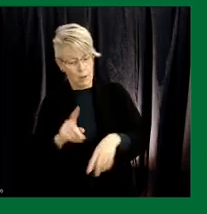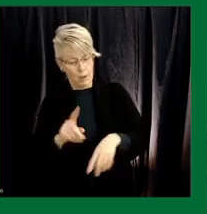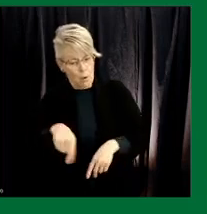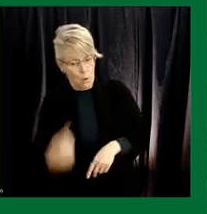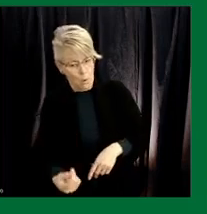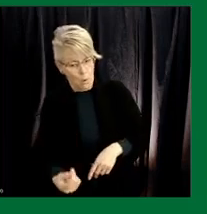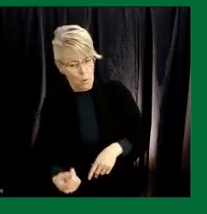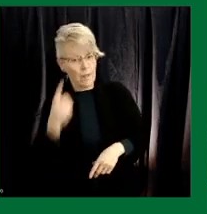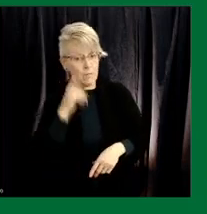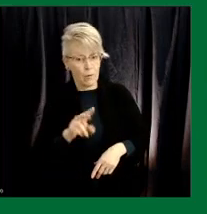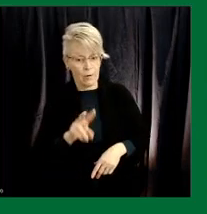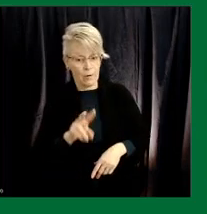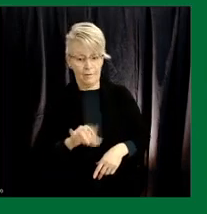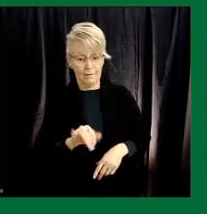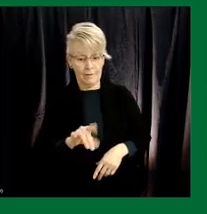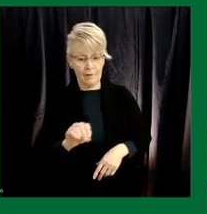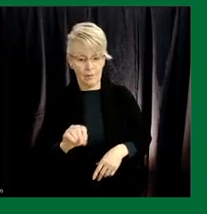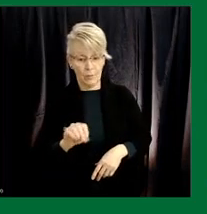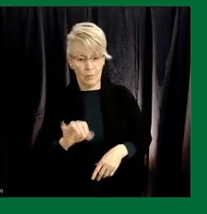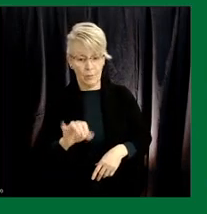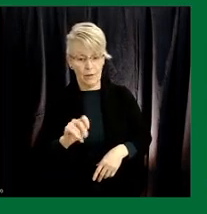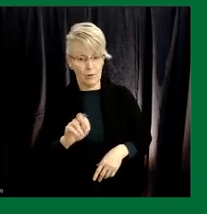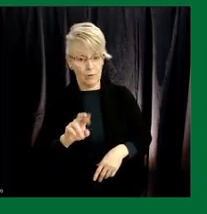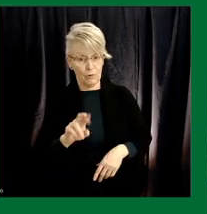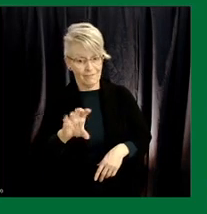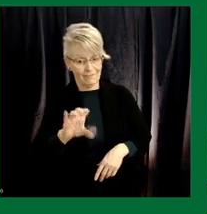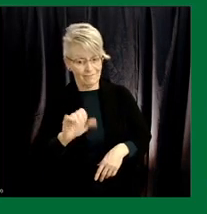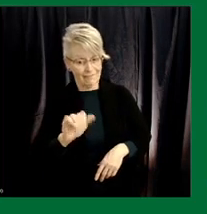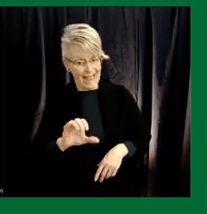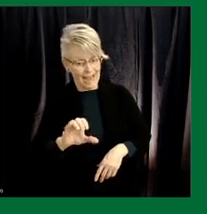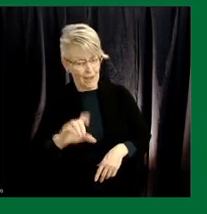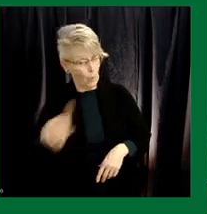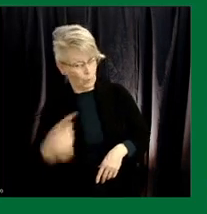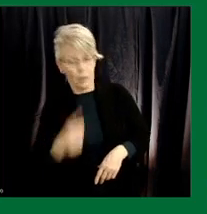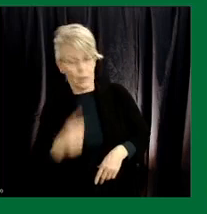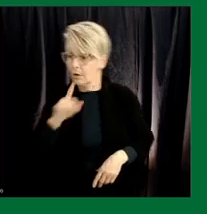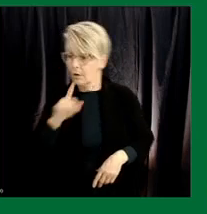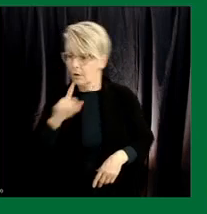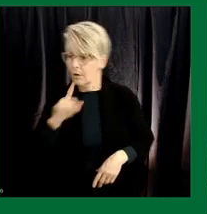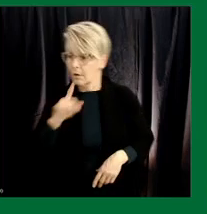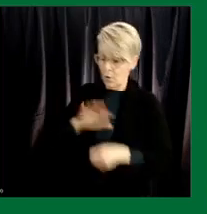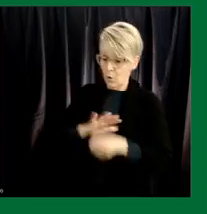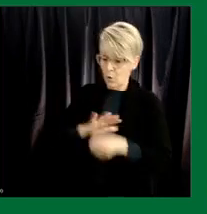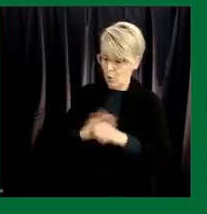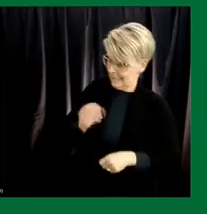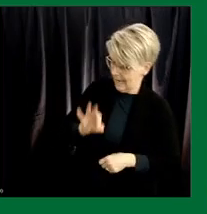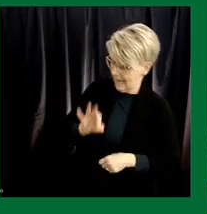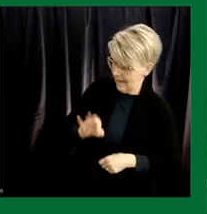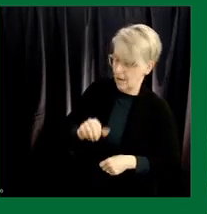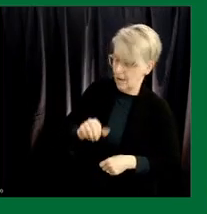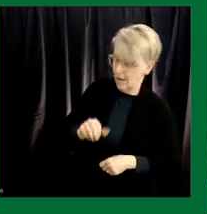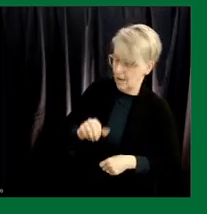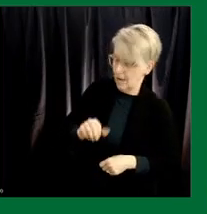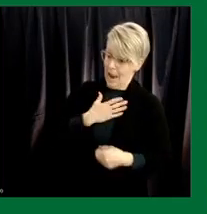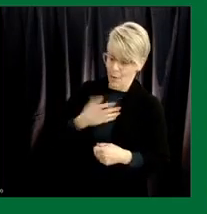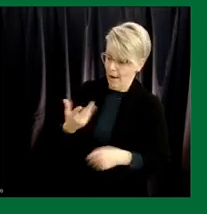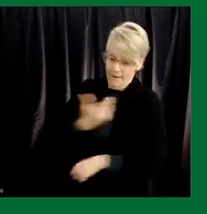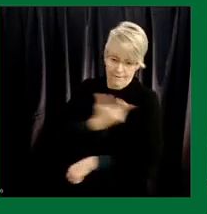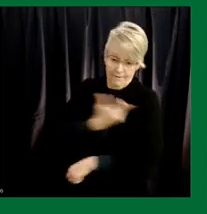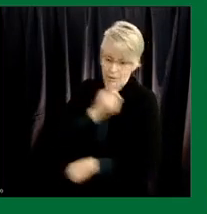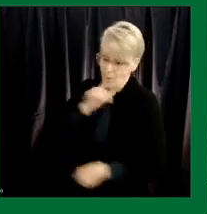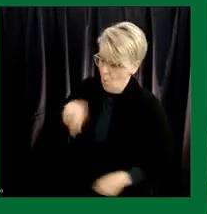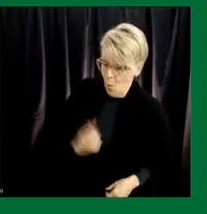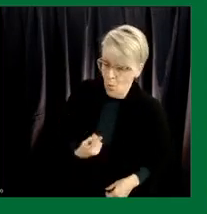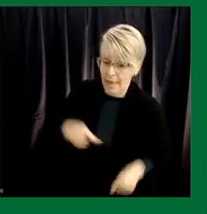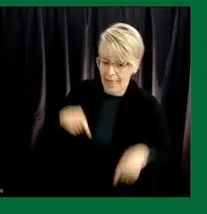intervac vaccine either so this is really so it's not only for covid 19 vaccine it's not only for our vaccine the whole concept of